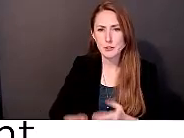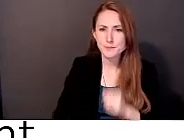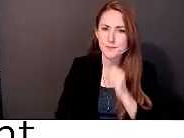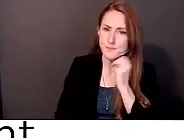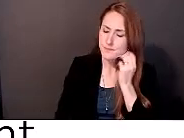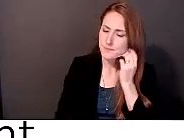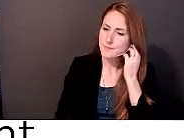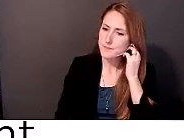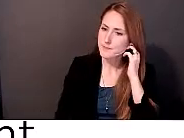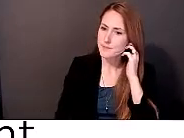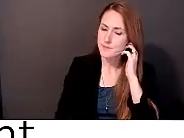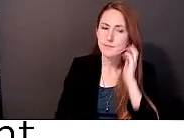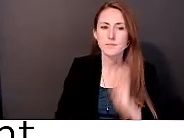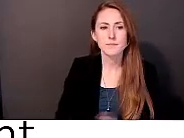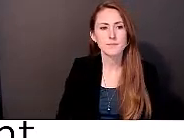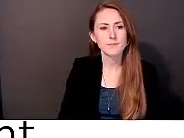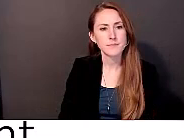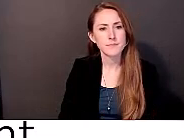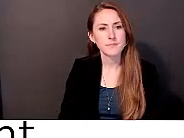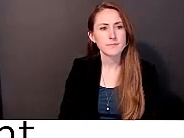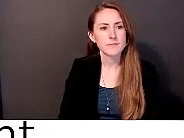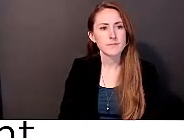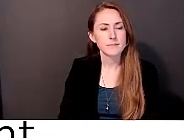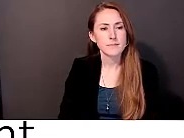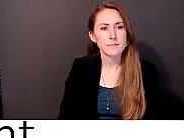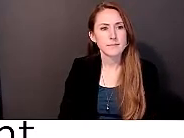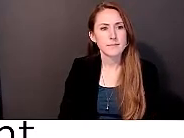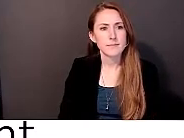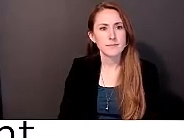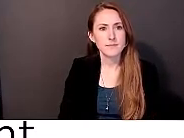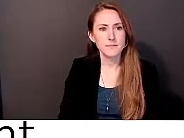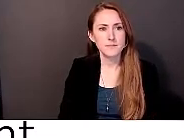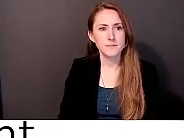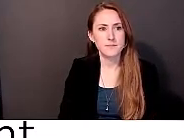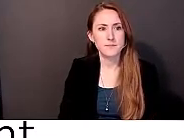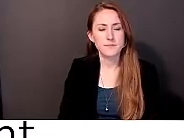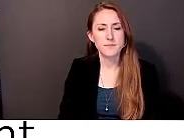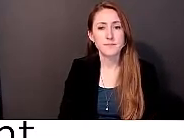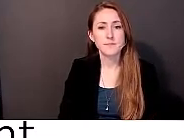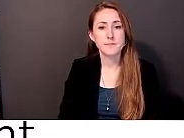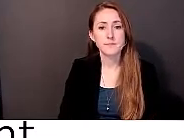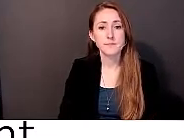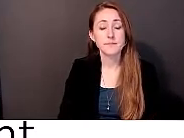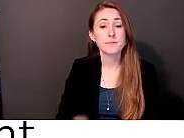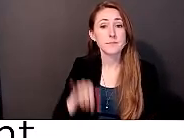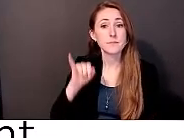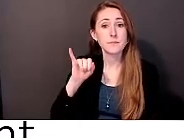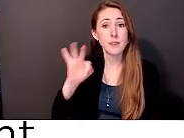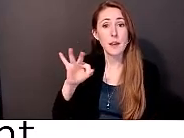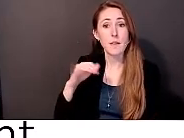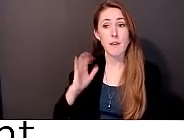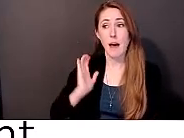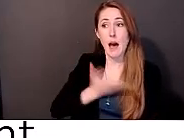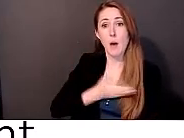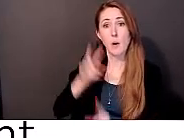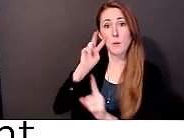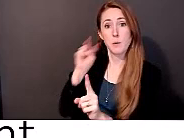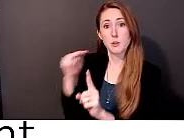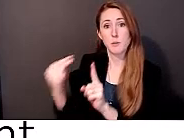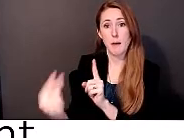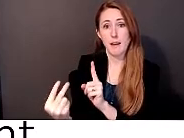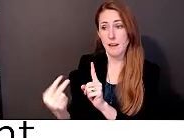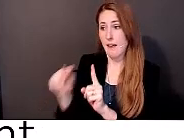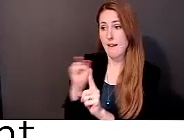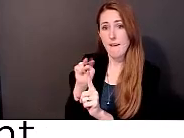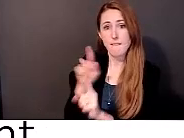strategy can help us, as long as we're using a lens towards acknowledging and addressing